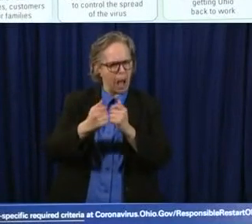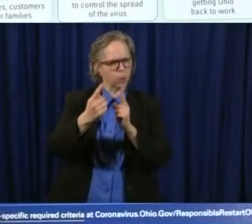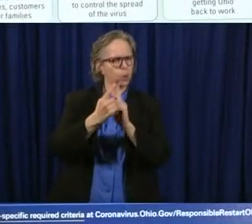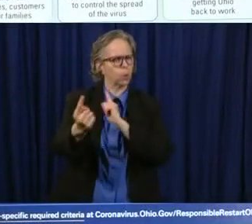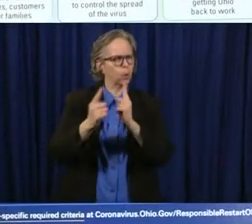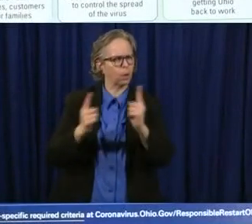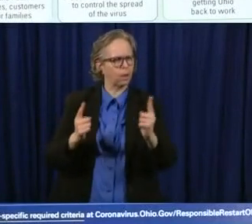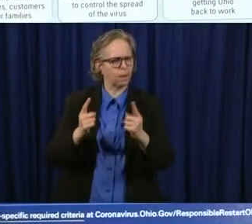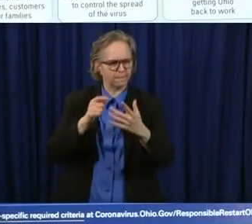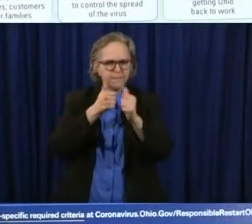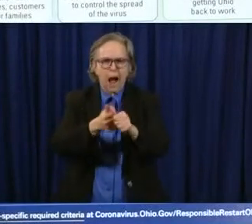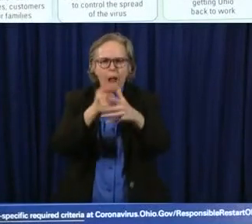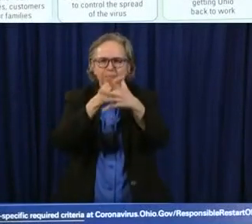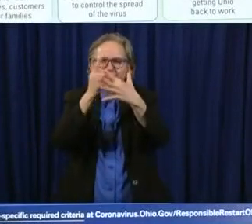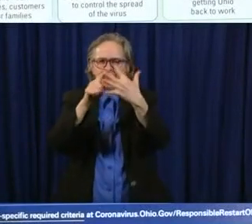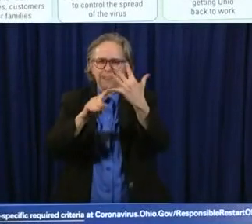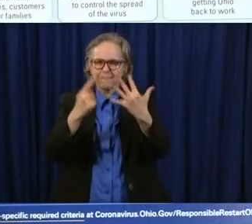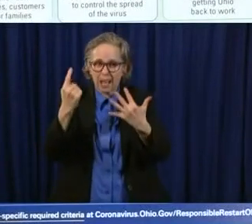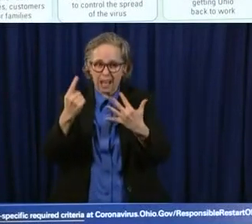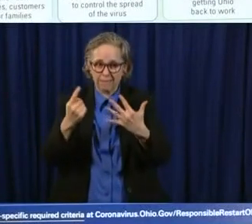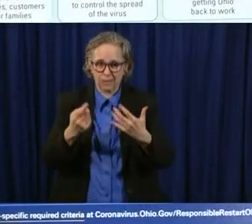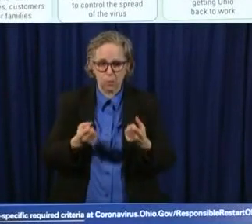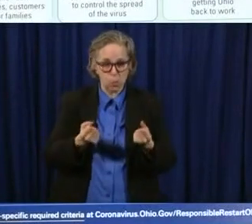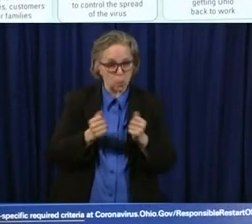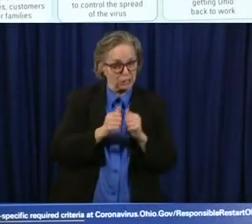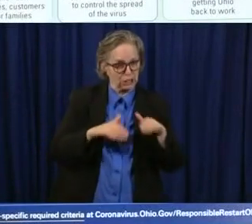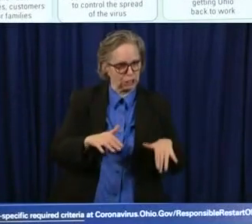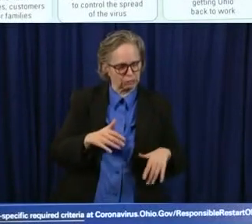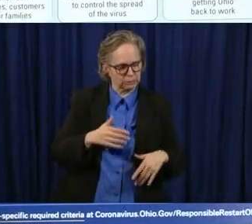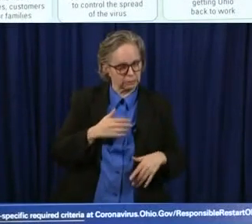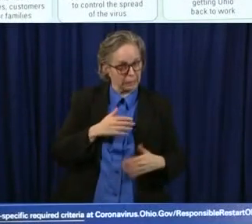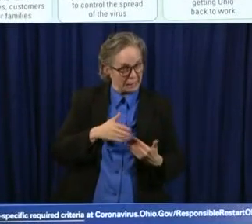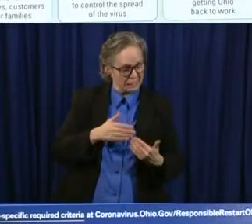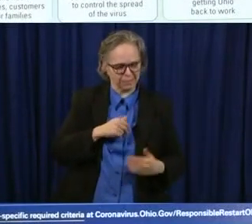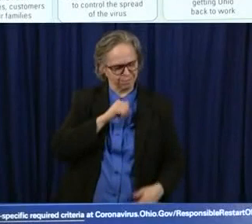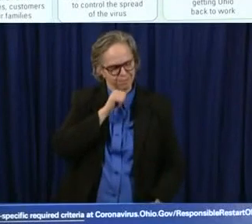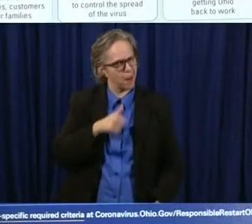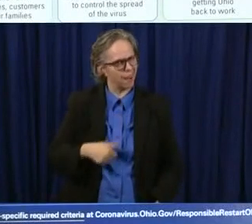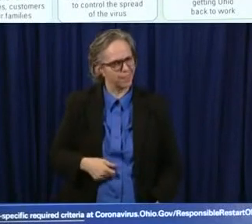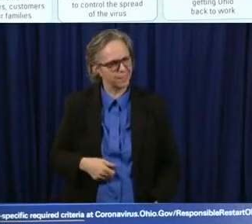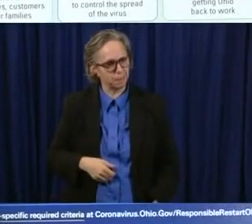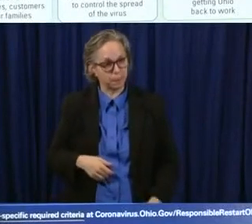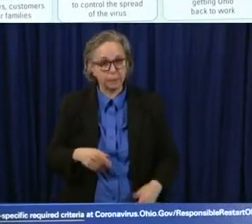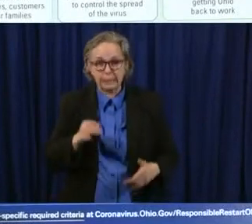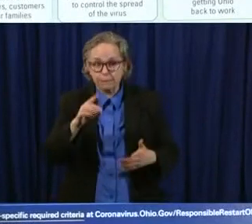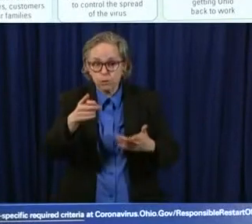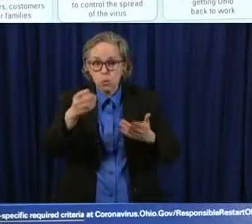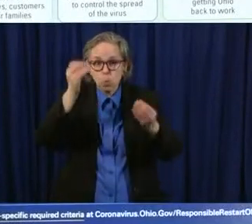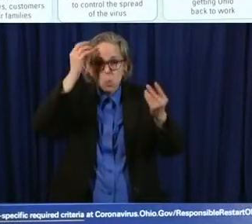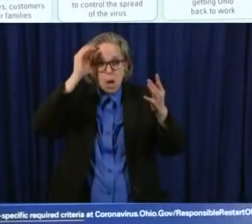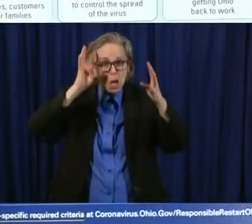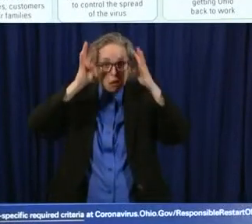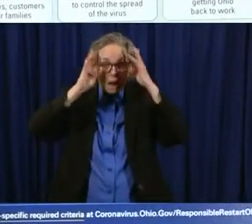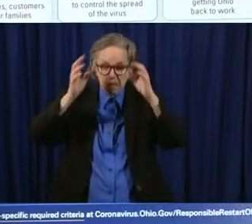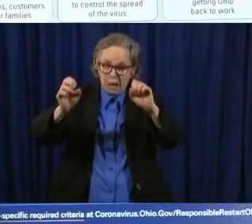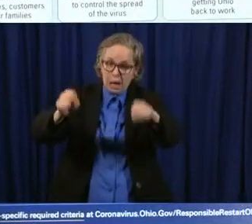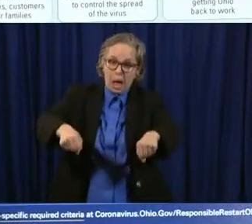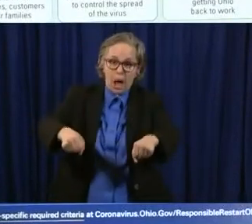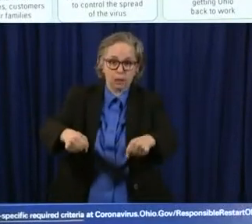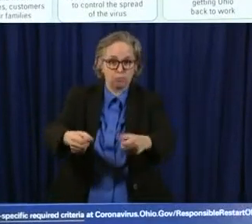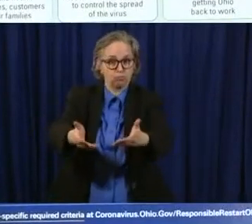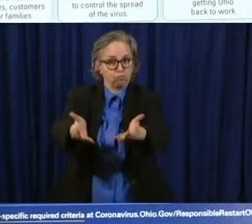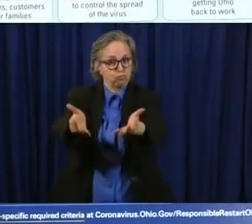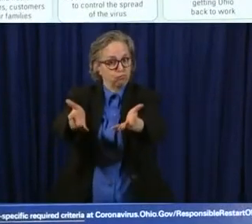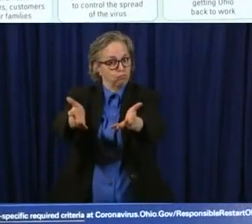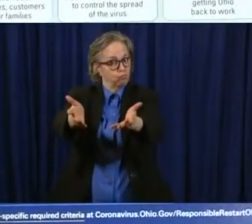not it's not particularly easy but uh if there's ways to do it and and you know have that child get the benefit of